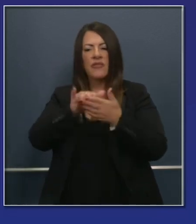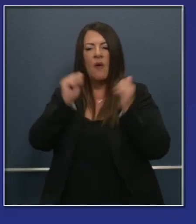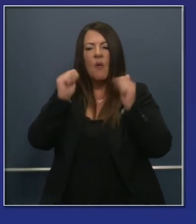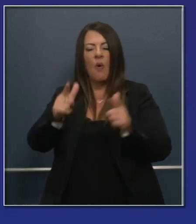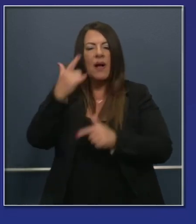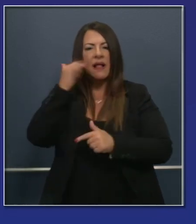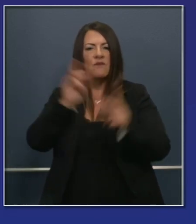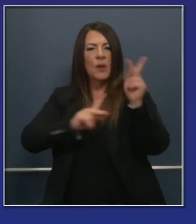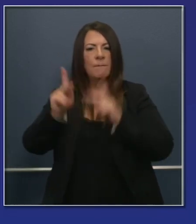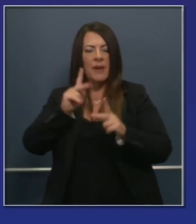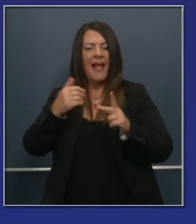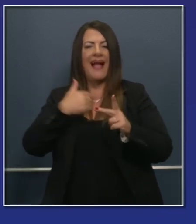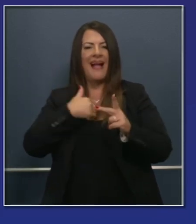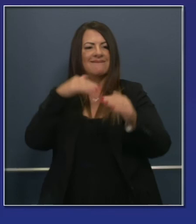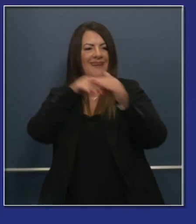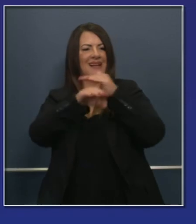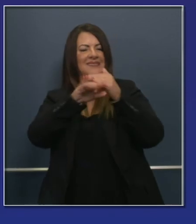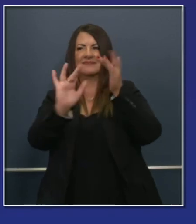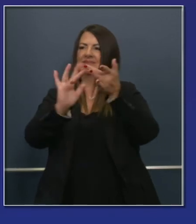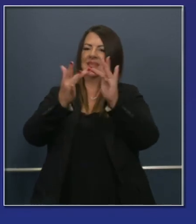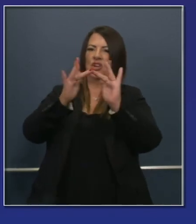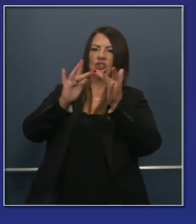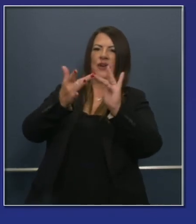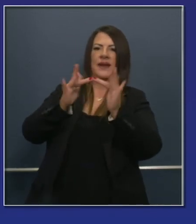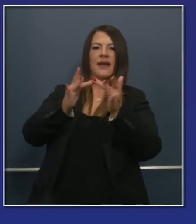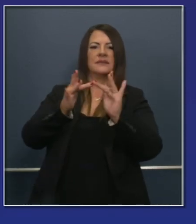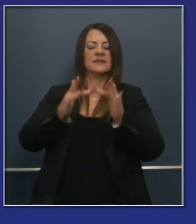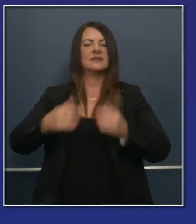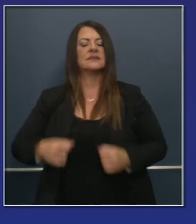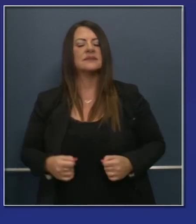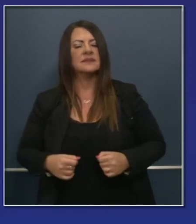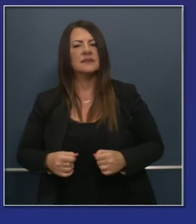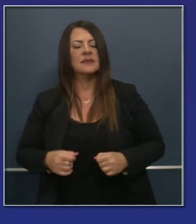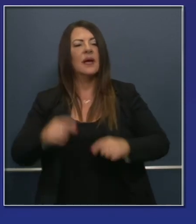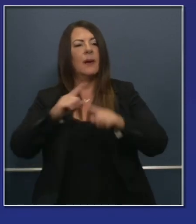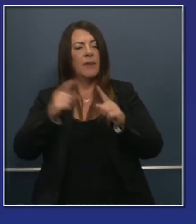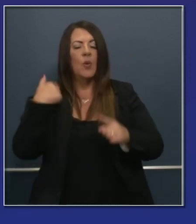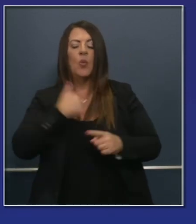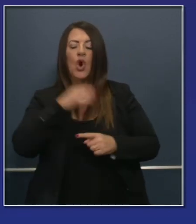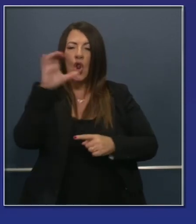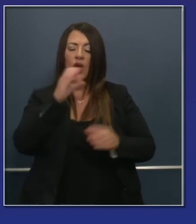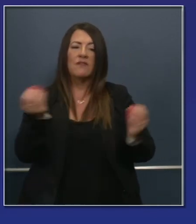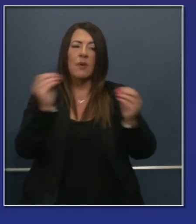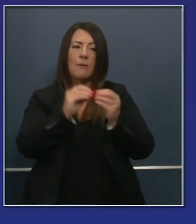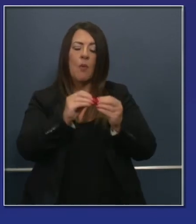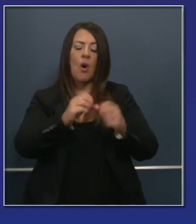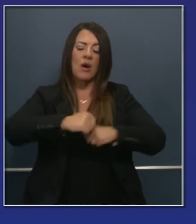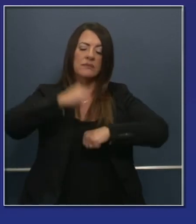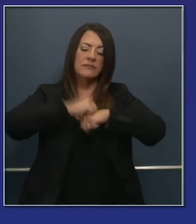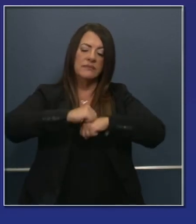But now we seek and need an even stronger partnership with them.